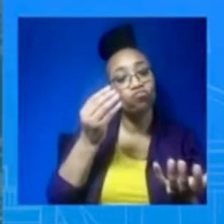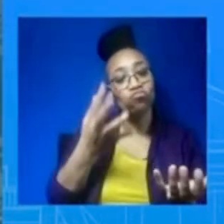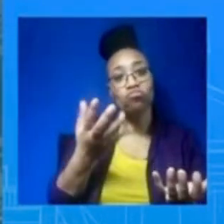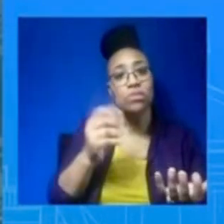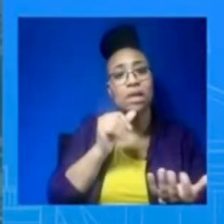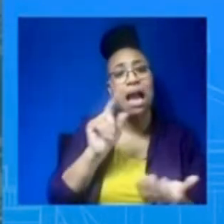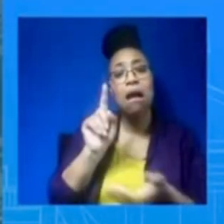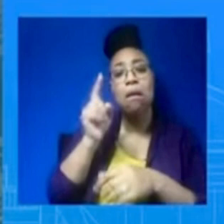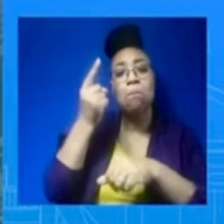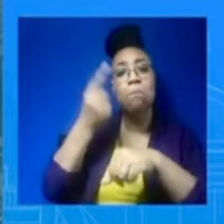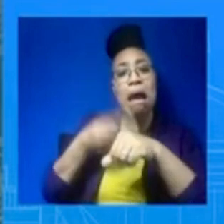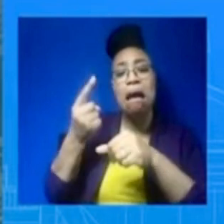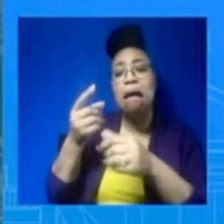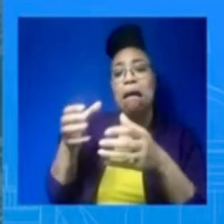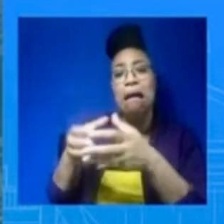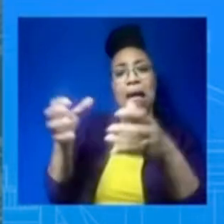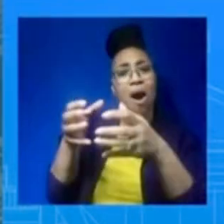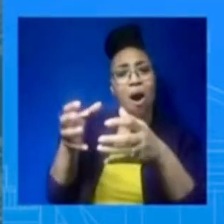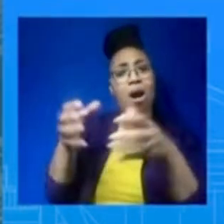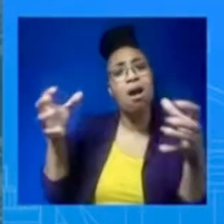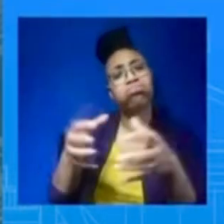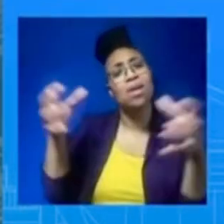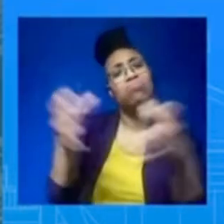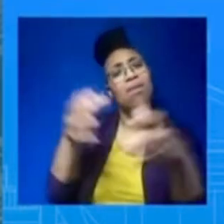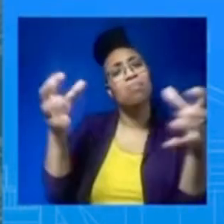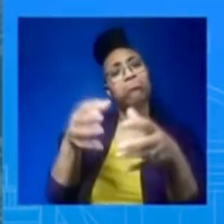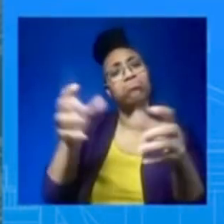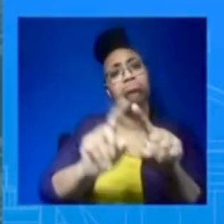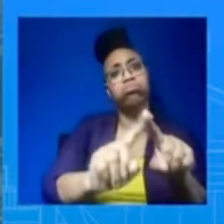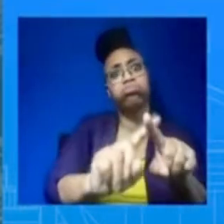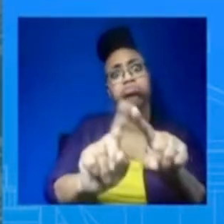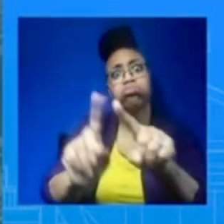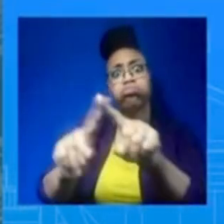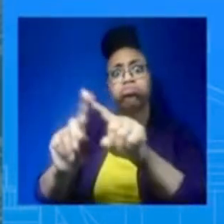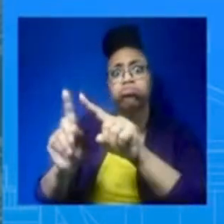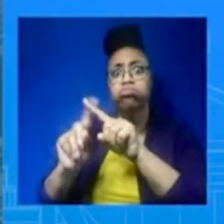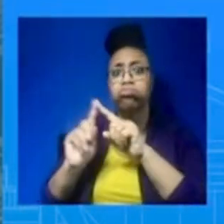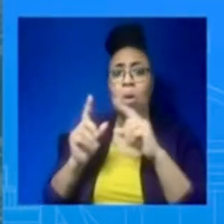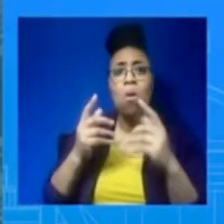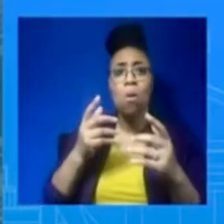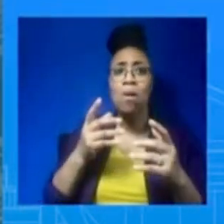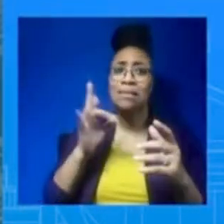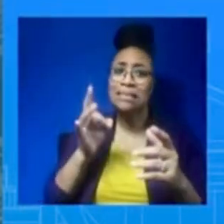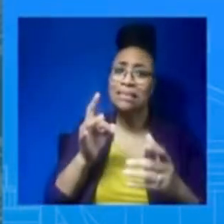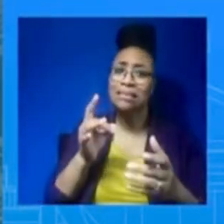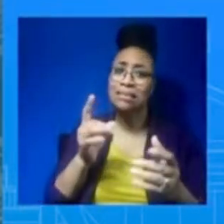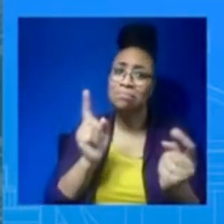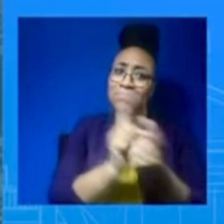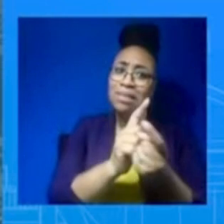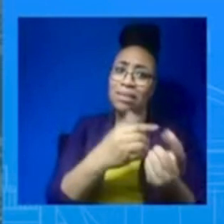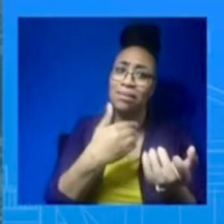This particular trip is a short one and it's going to be focused on events in Warsaw.